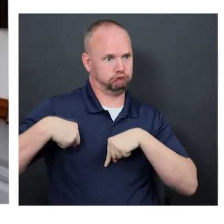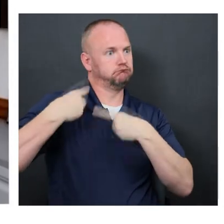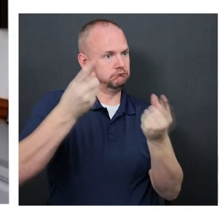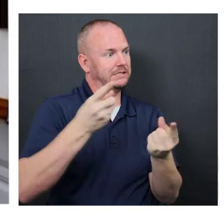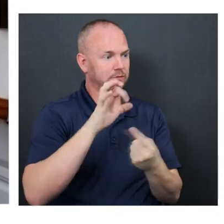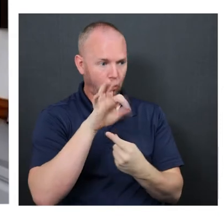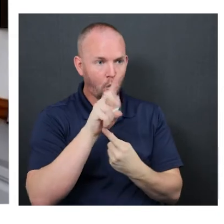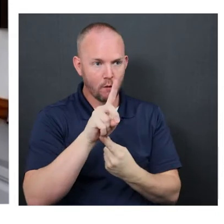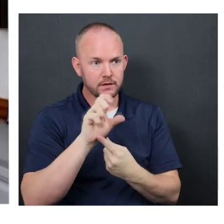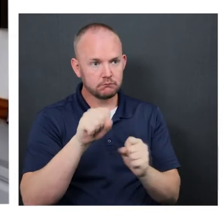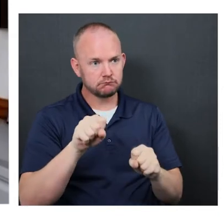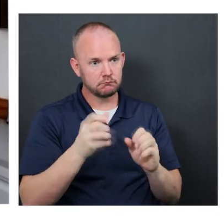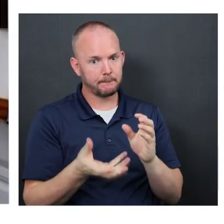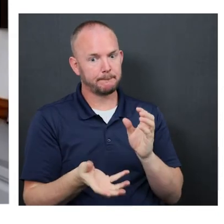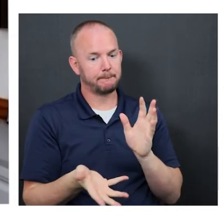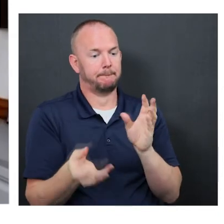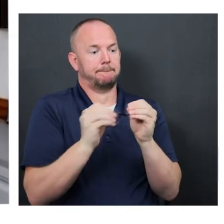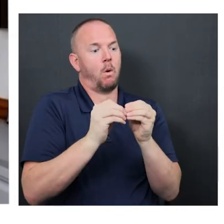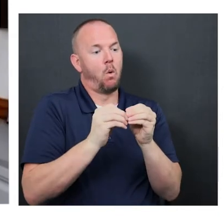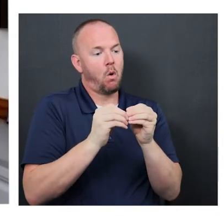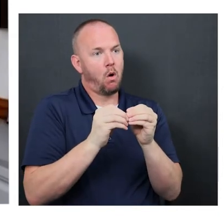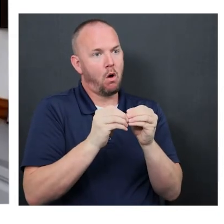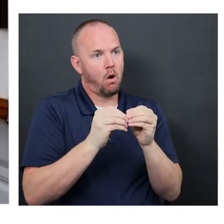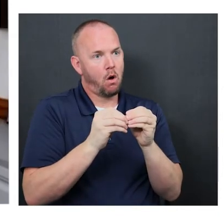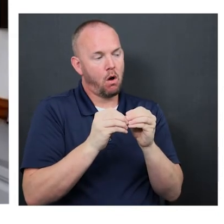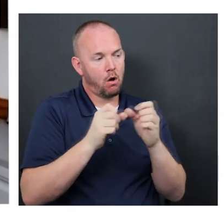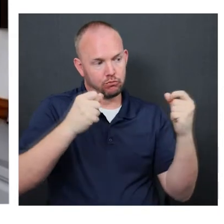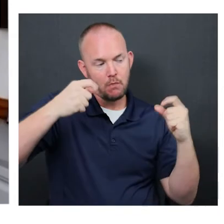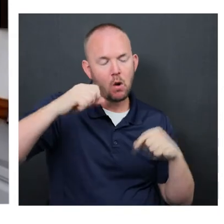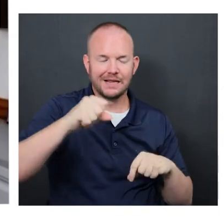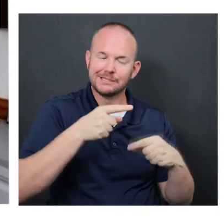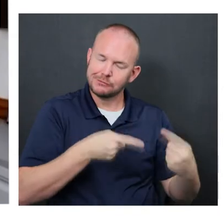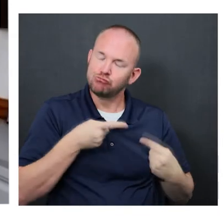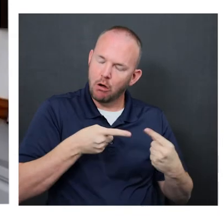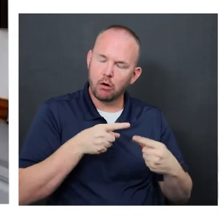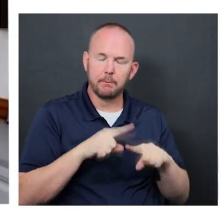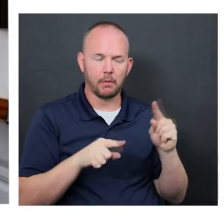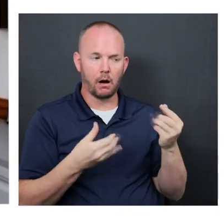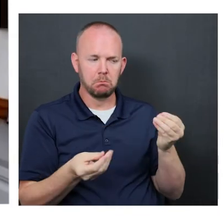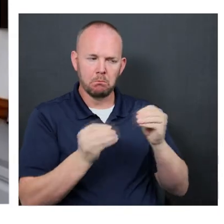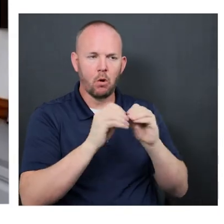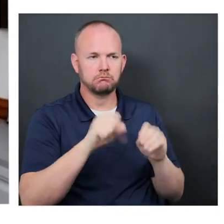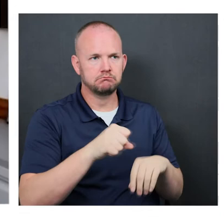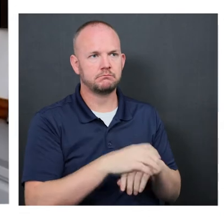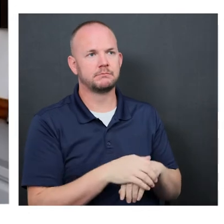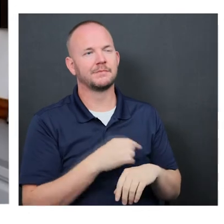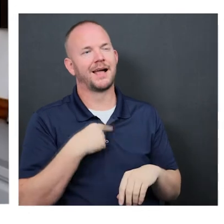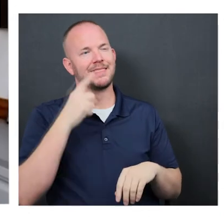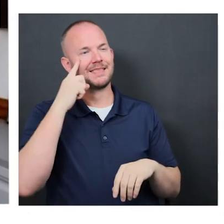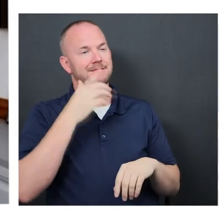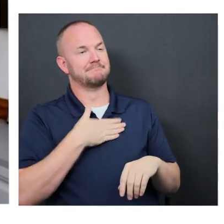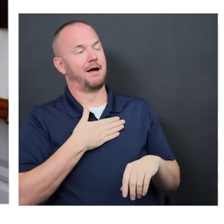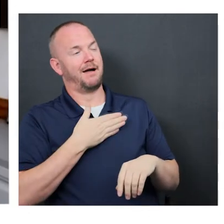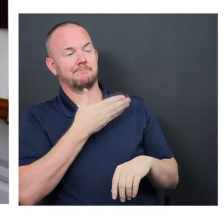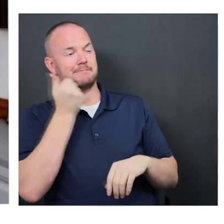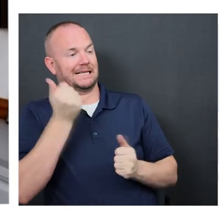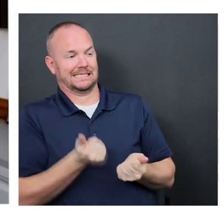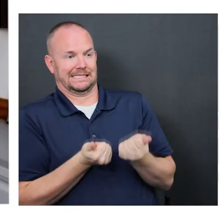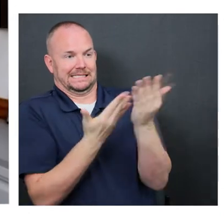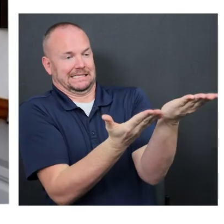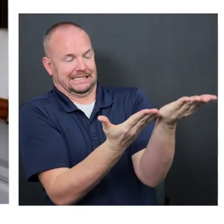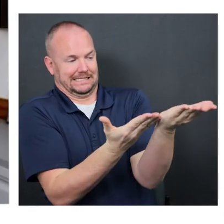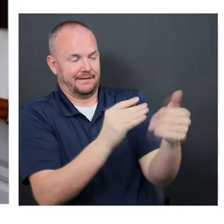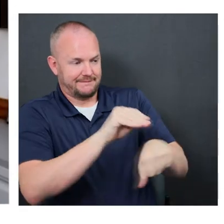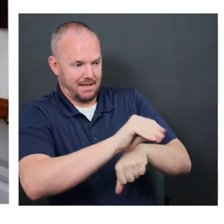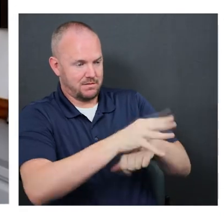continue to do it more that way? You know, it's a struggle, right? And that's why I think that my best piece, my best